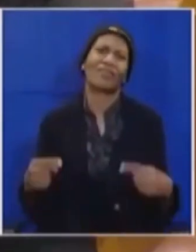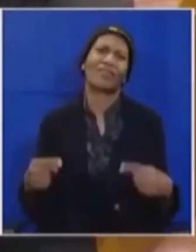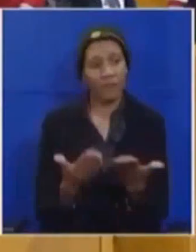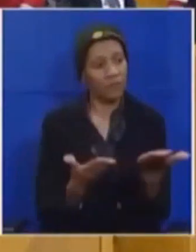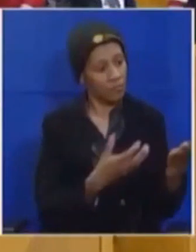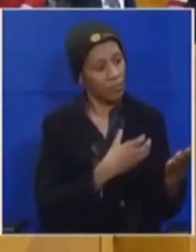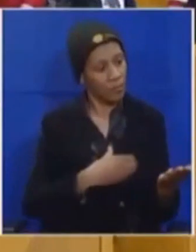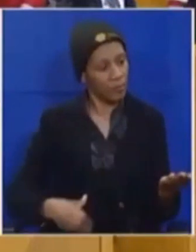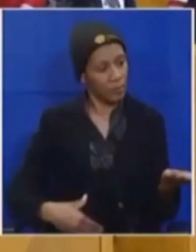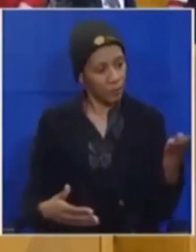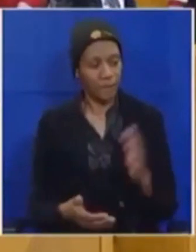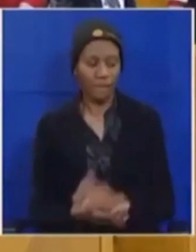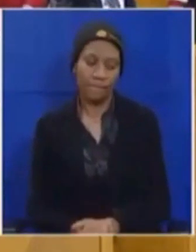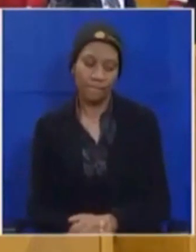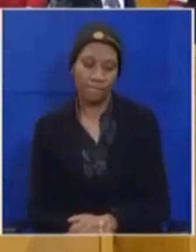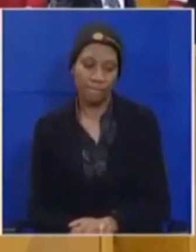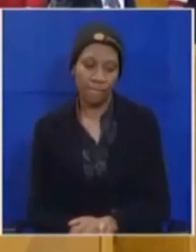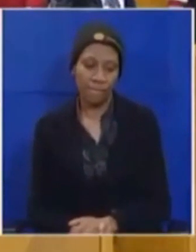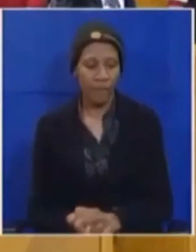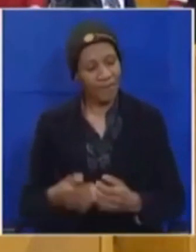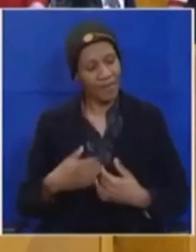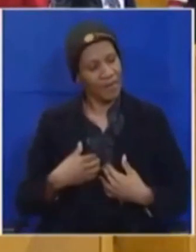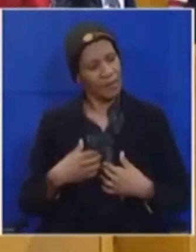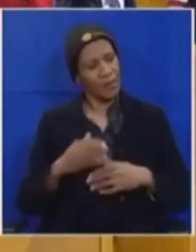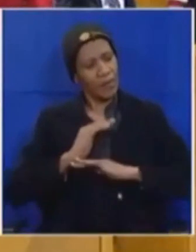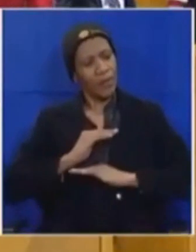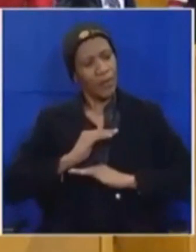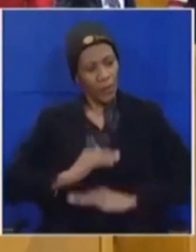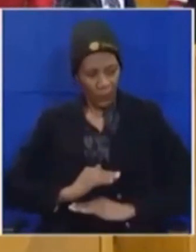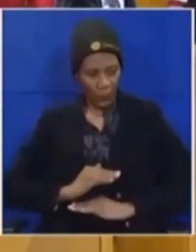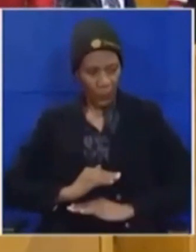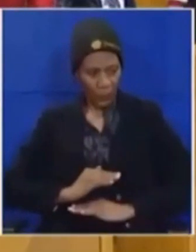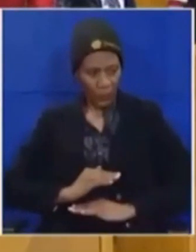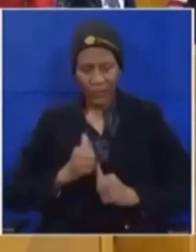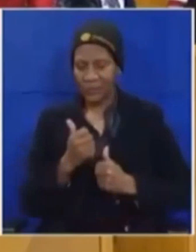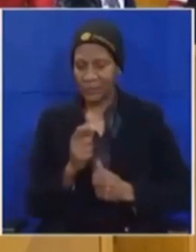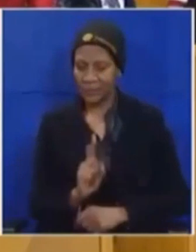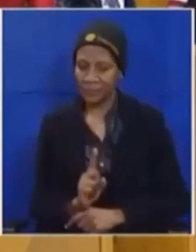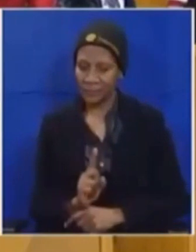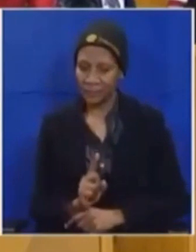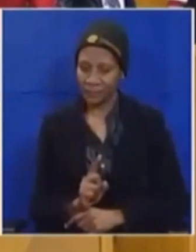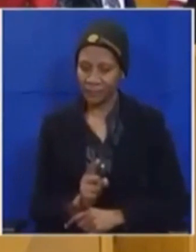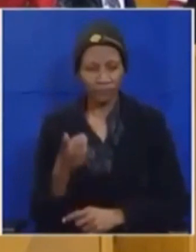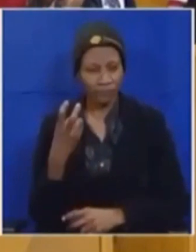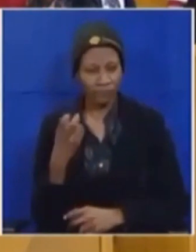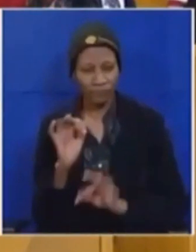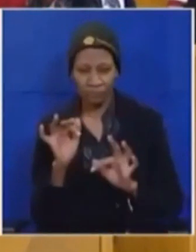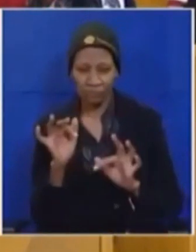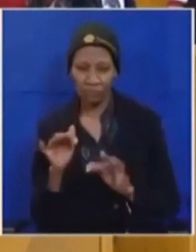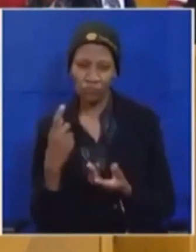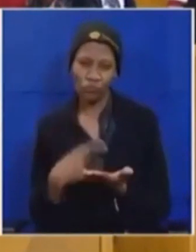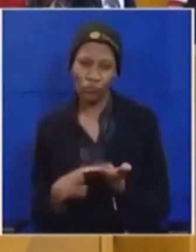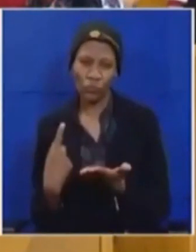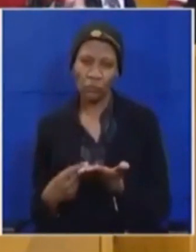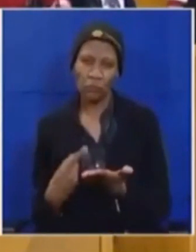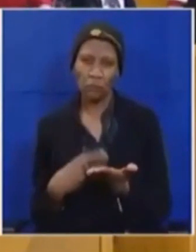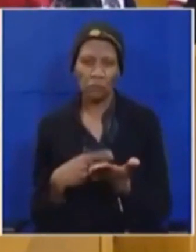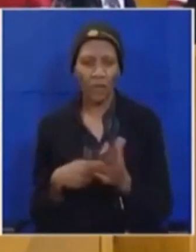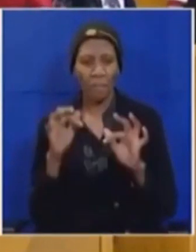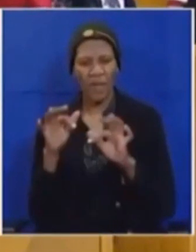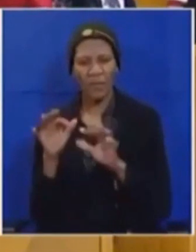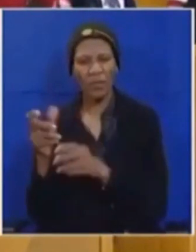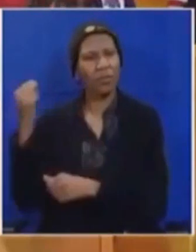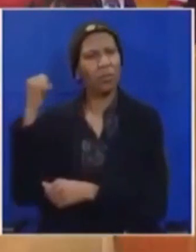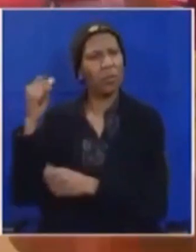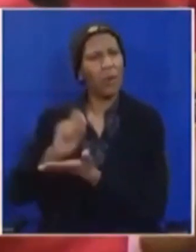are what is more comforting is that when people talk about the people who wrote the constitution